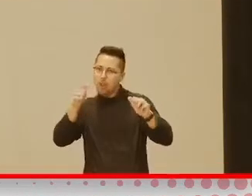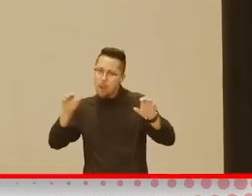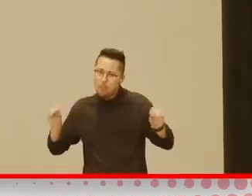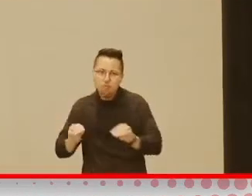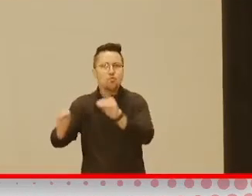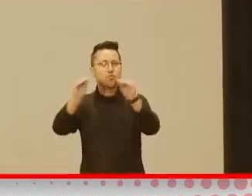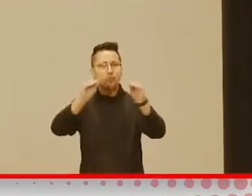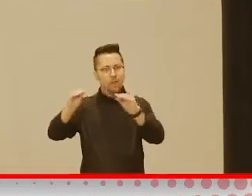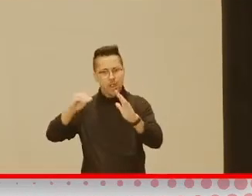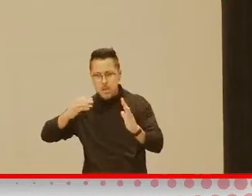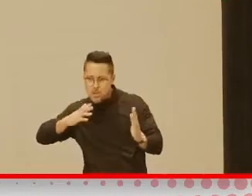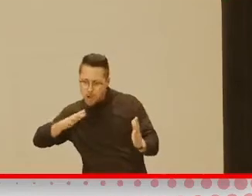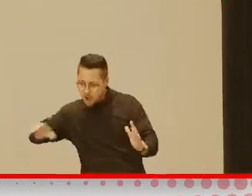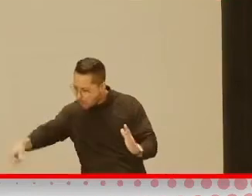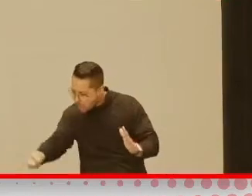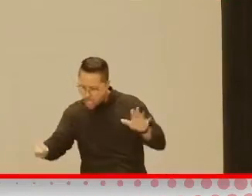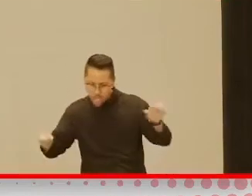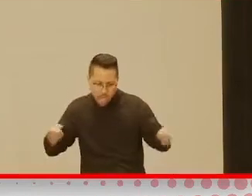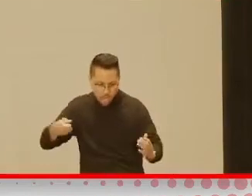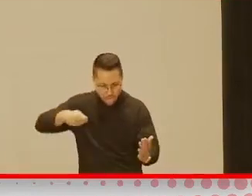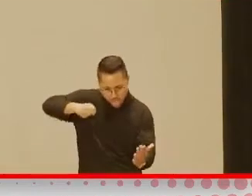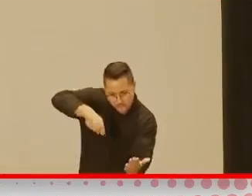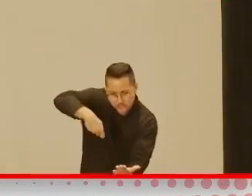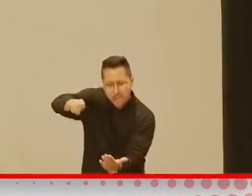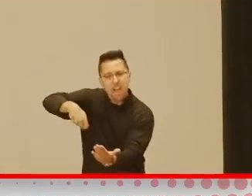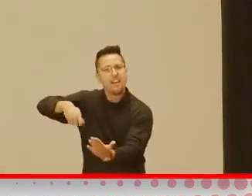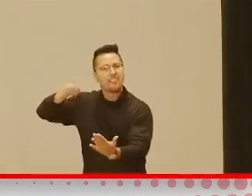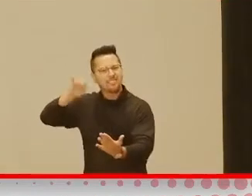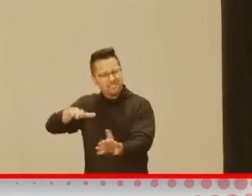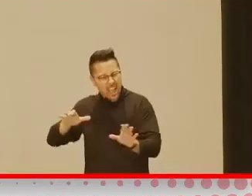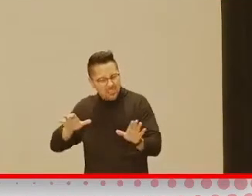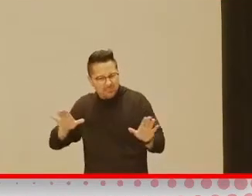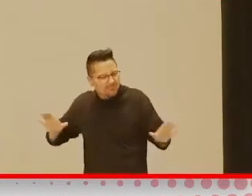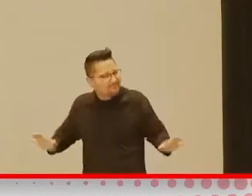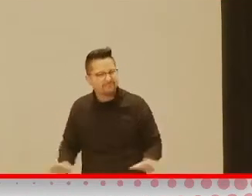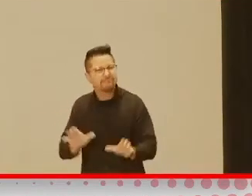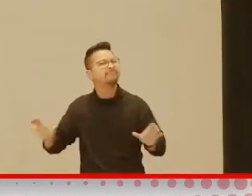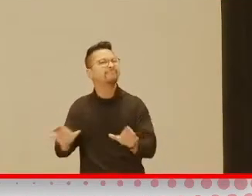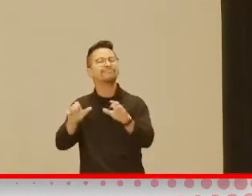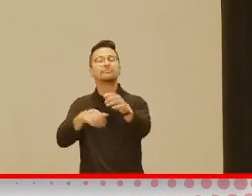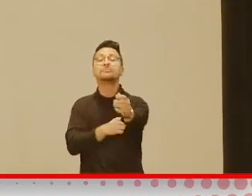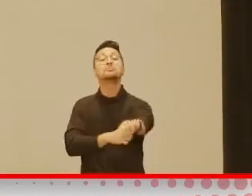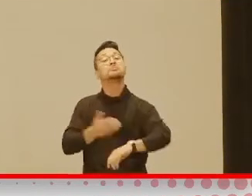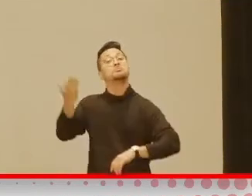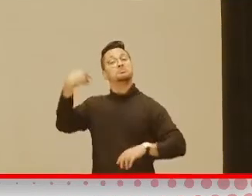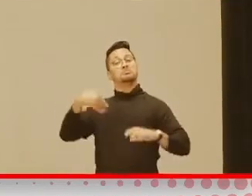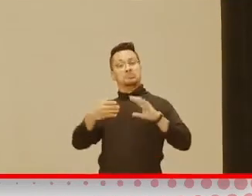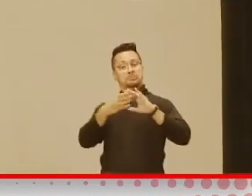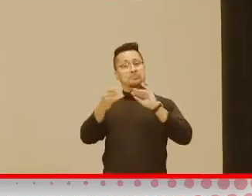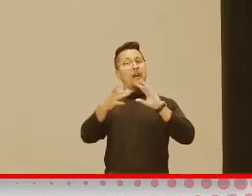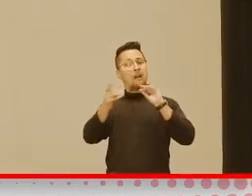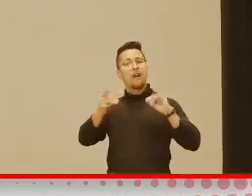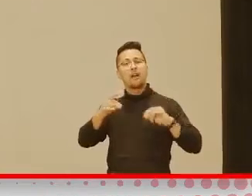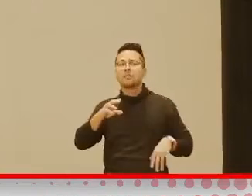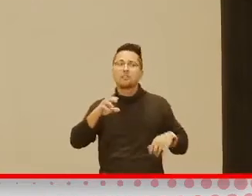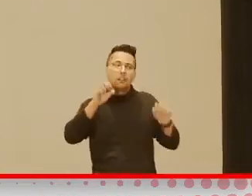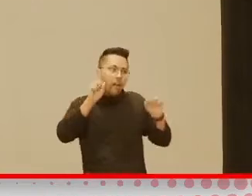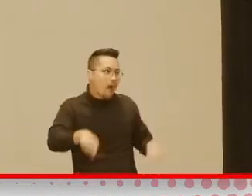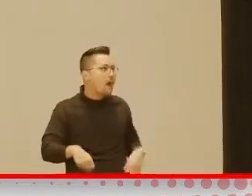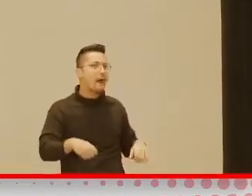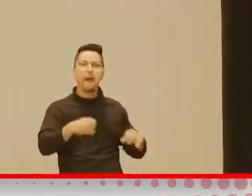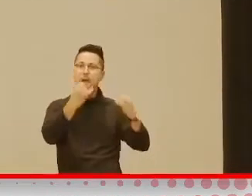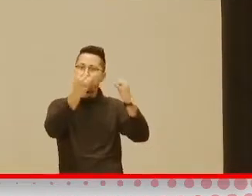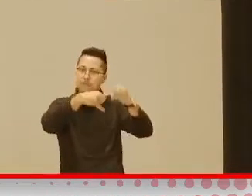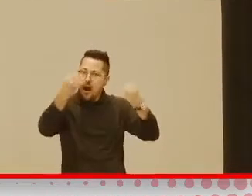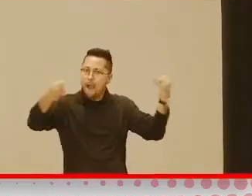skills and, you know, doing something. And I mentioned earlier the, you know, using pasta, raisins,